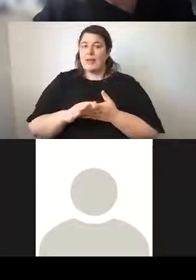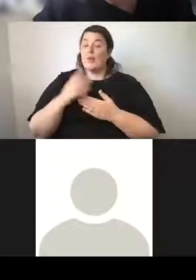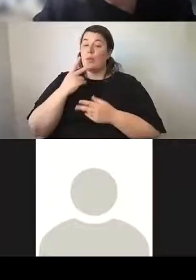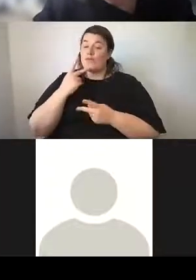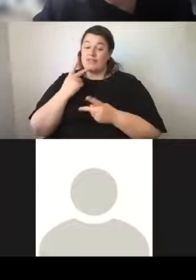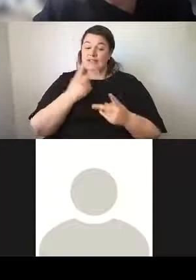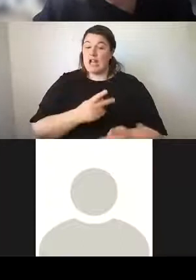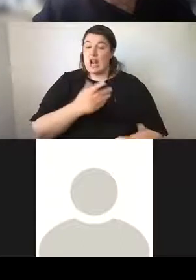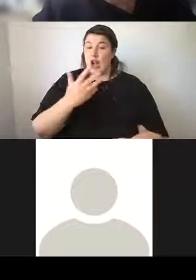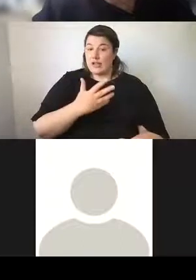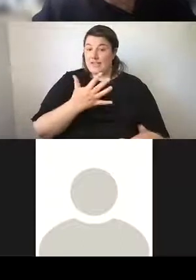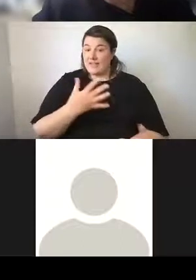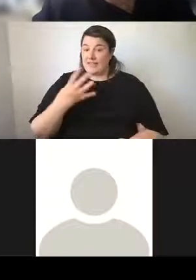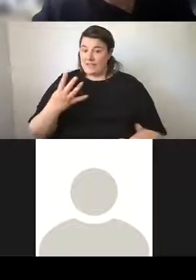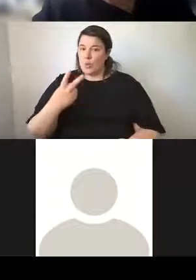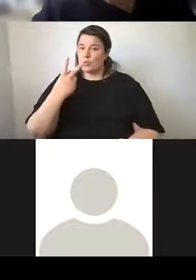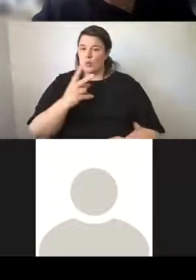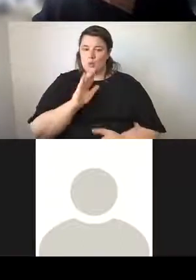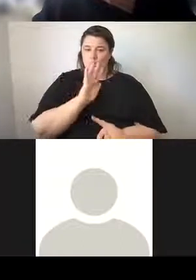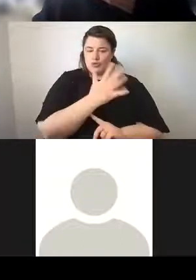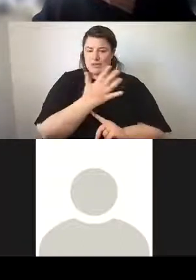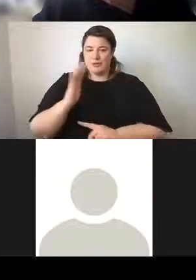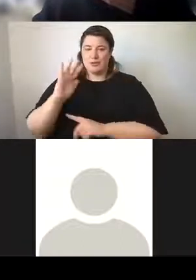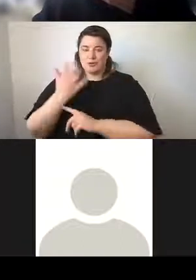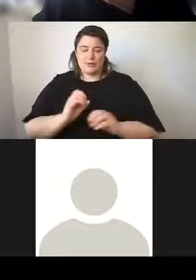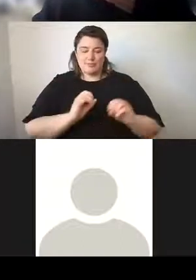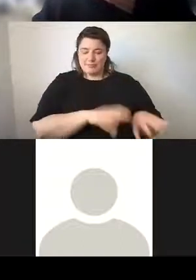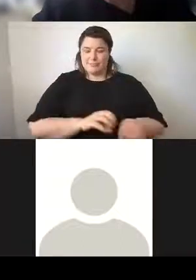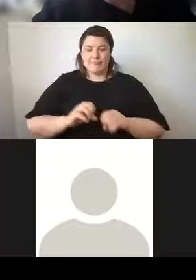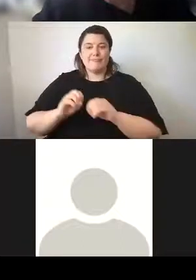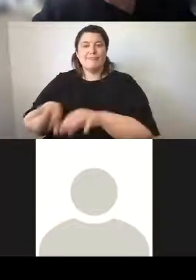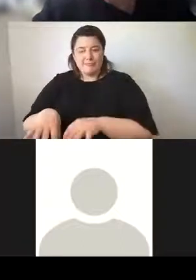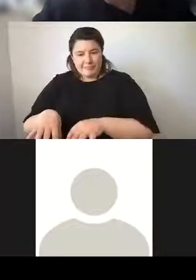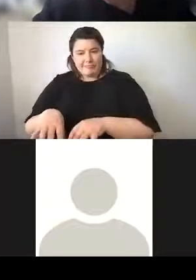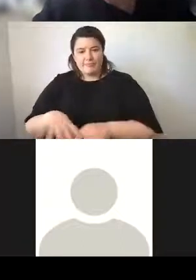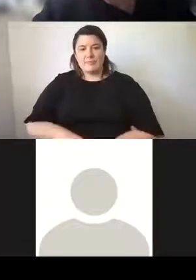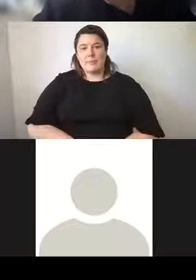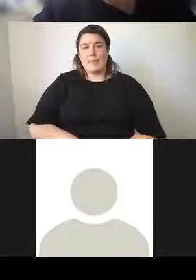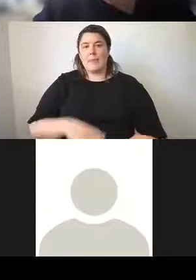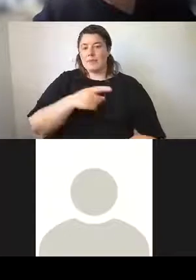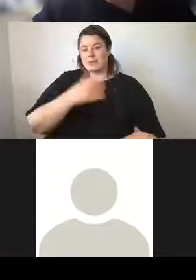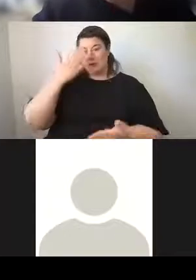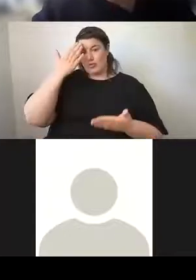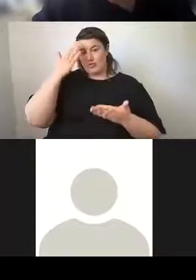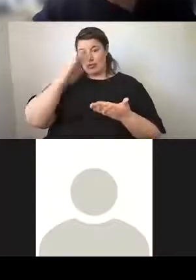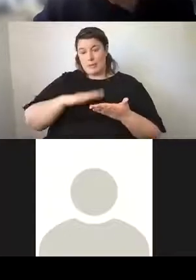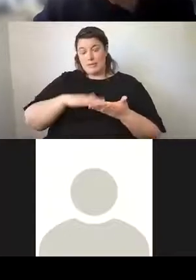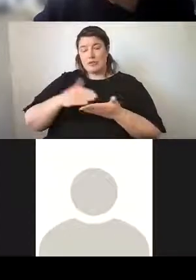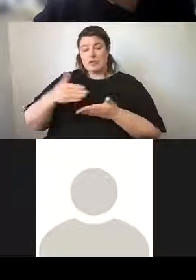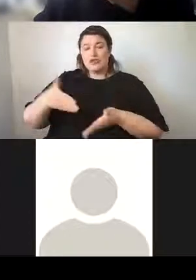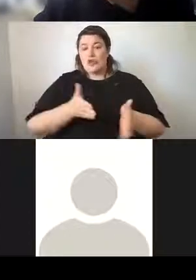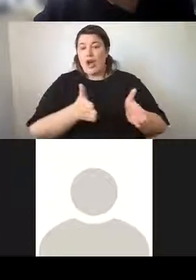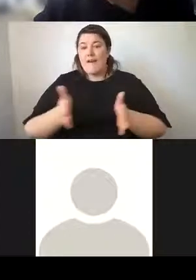1954. And these two plane trees were the commencement for the Remembrance Driveway which